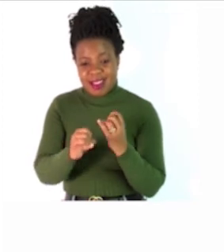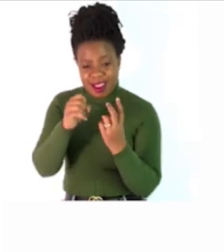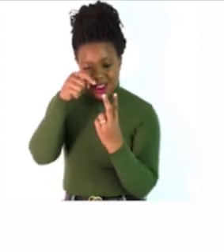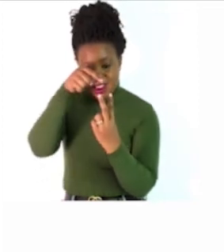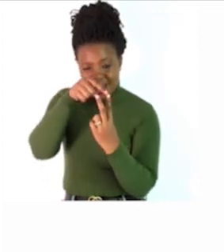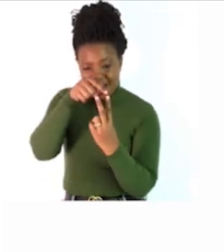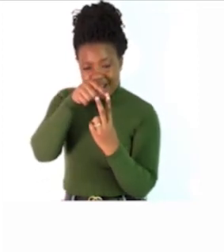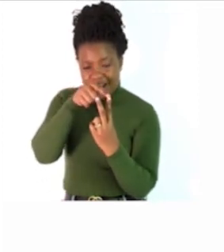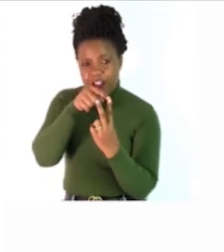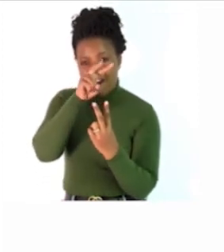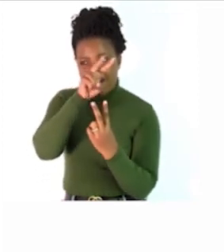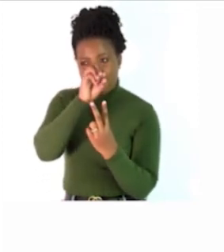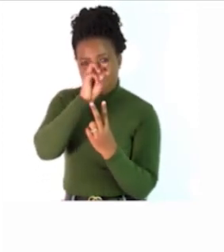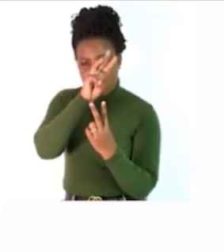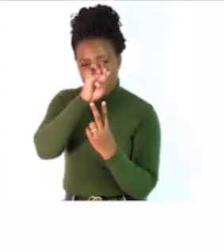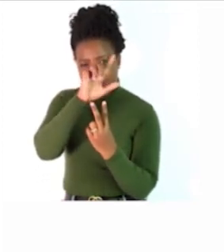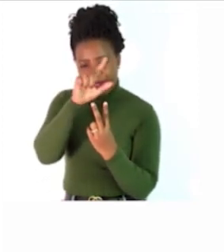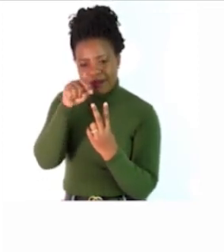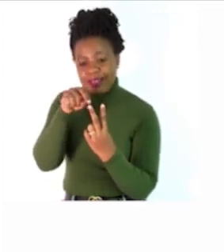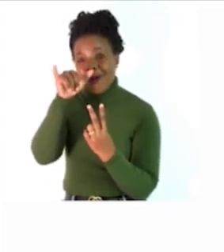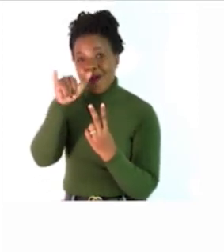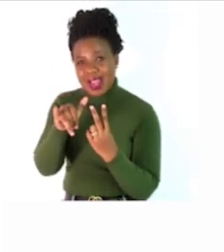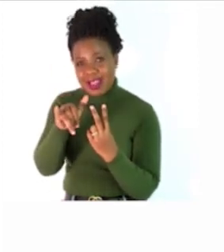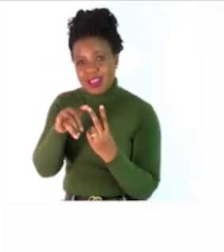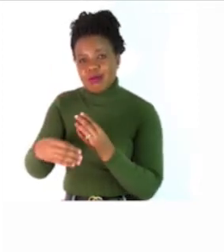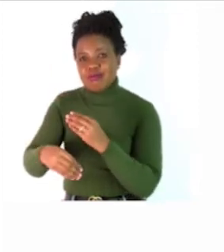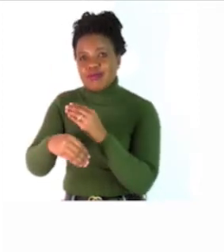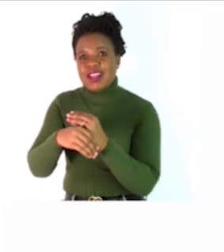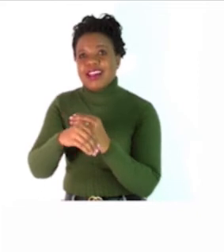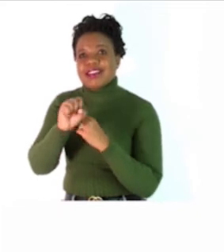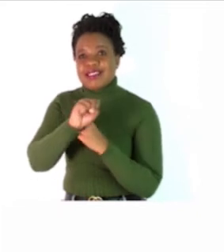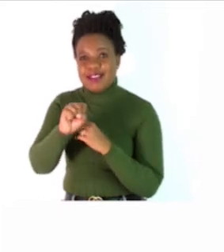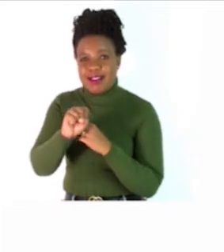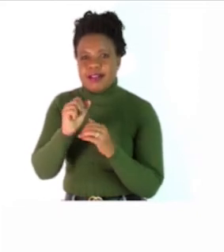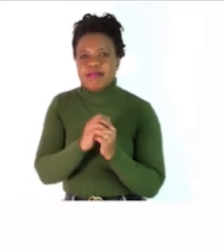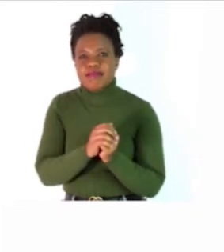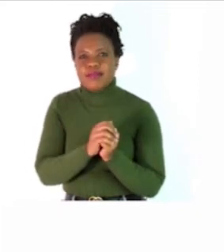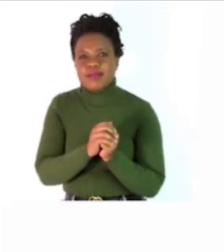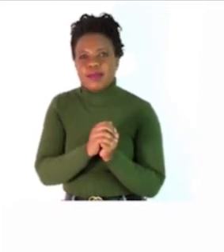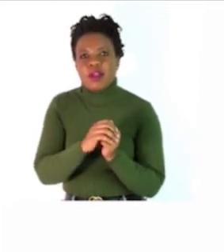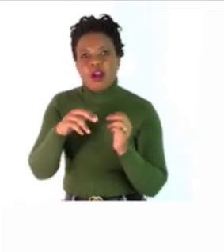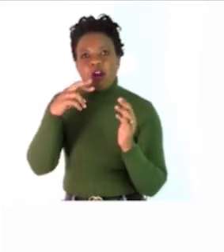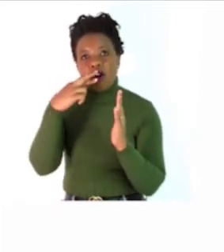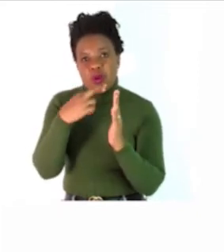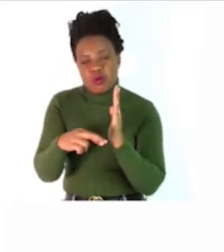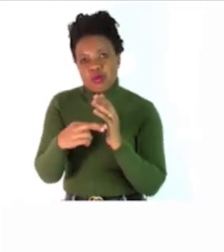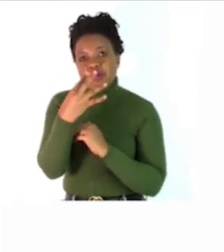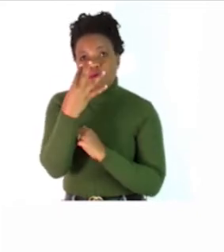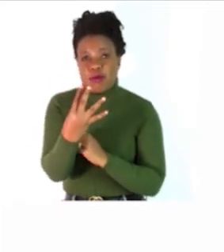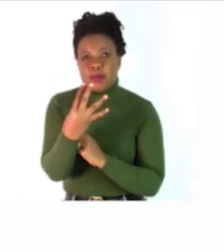the y we add an s if the word ends in an o